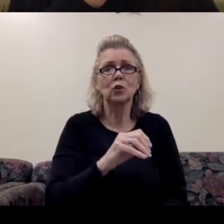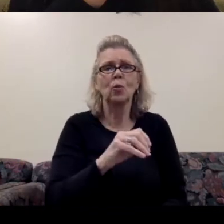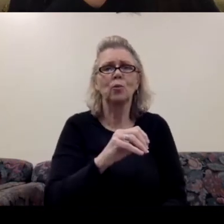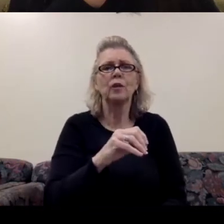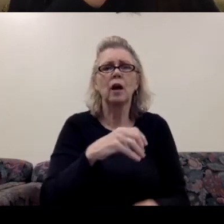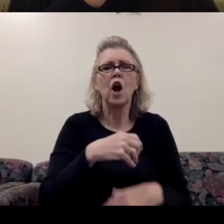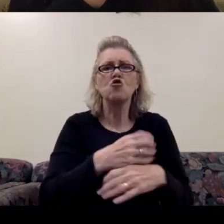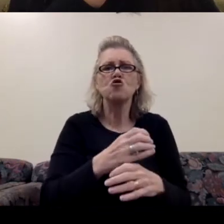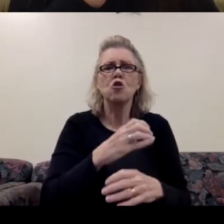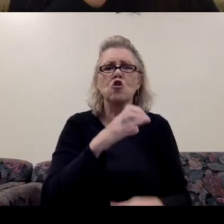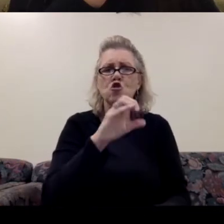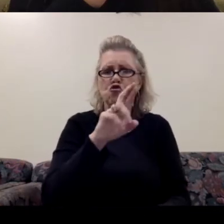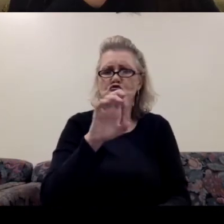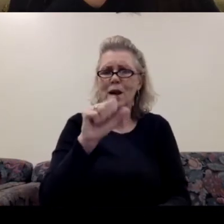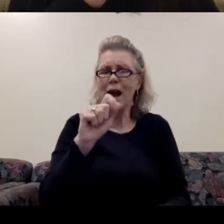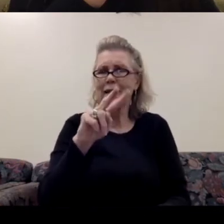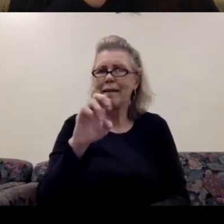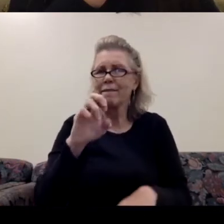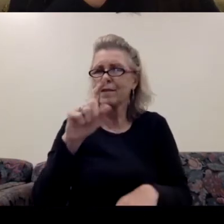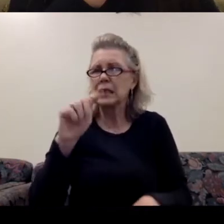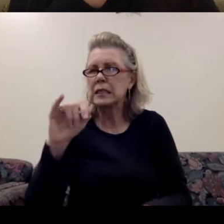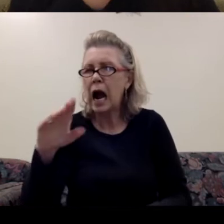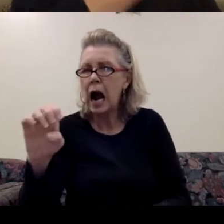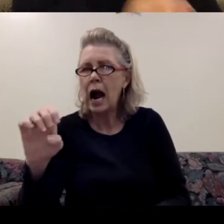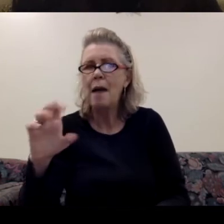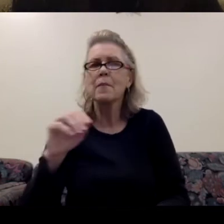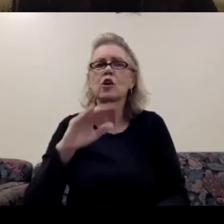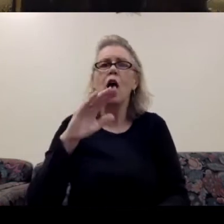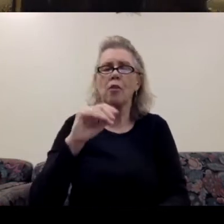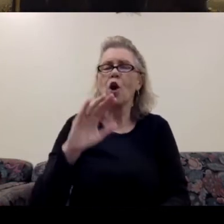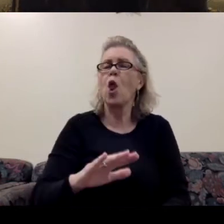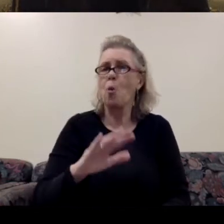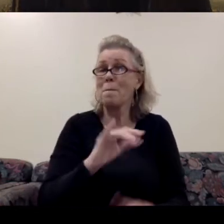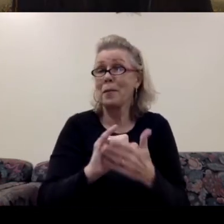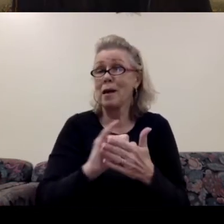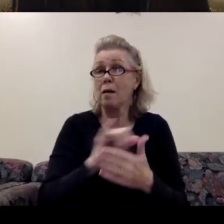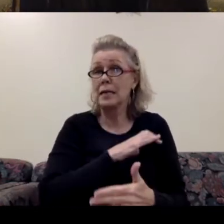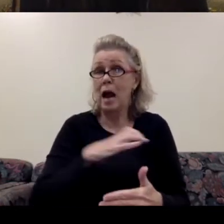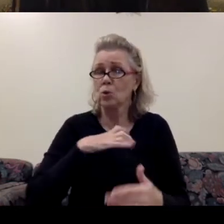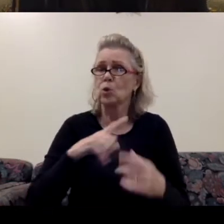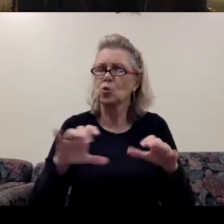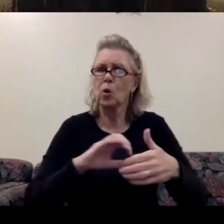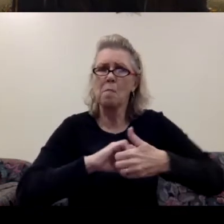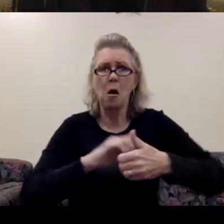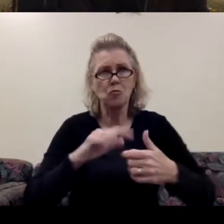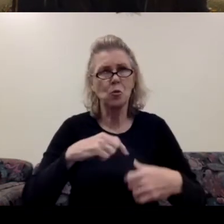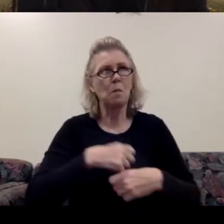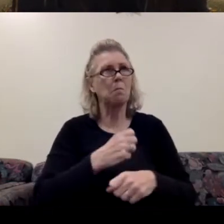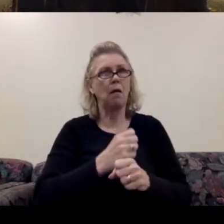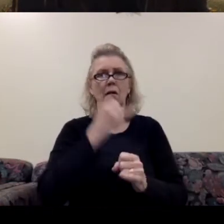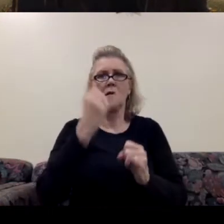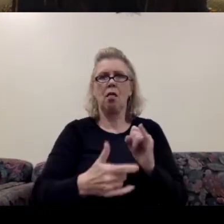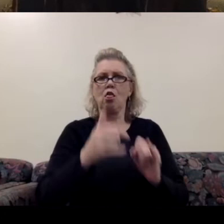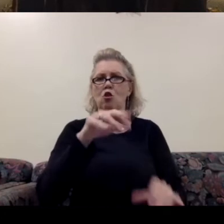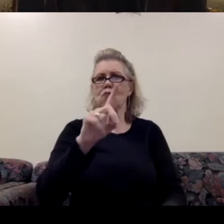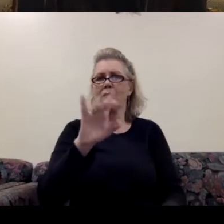and the lower Manhattan cultural council to do a collaboration to make the grand finale of the